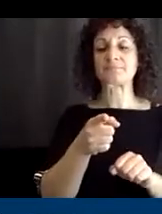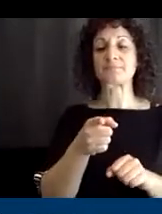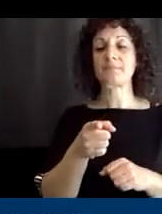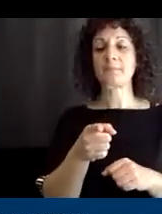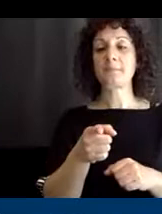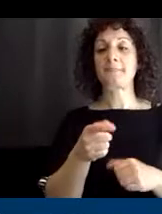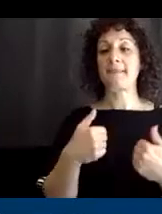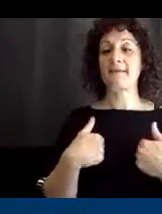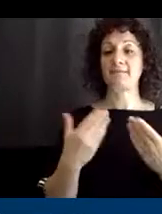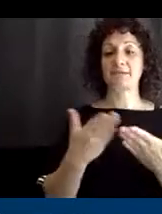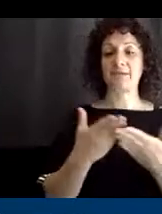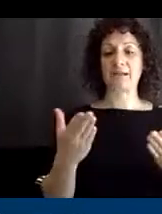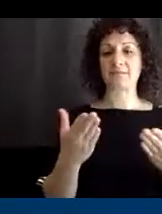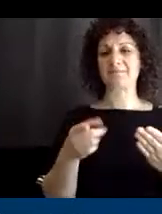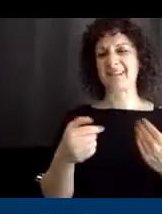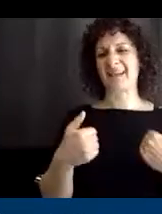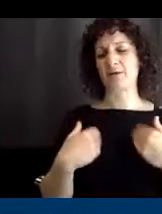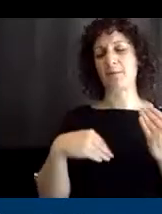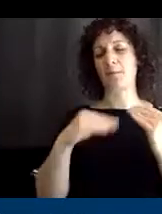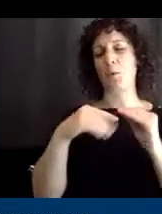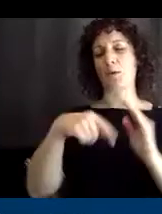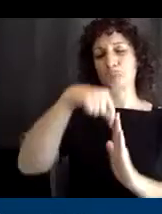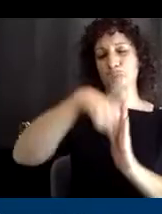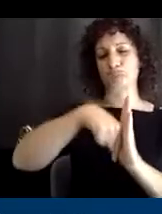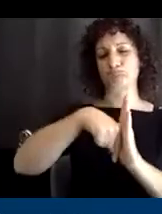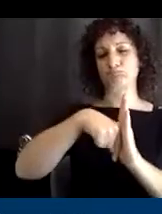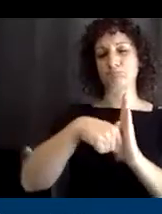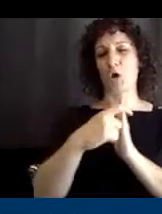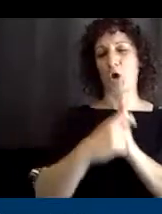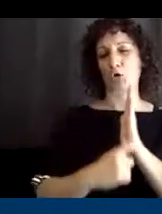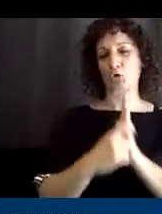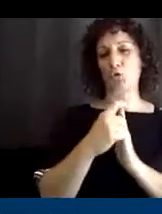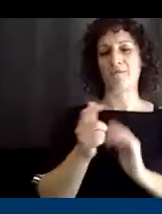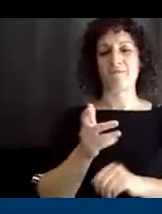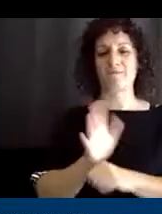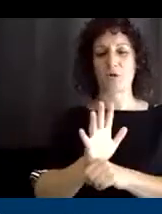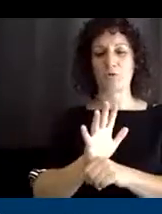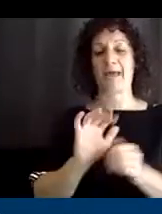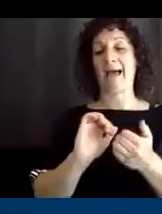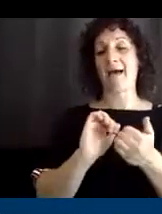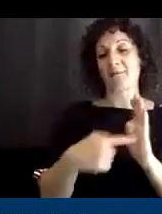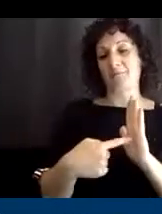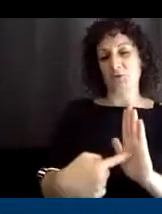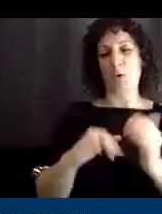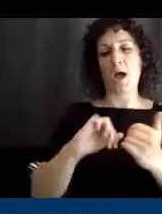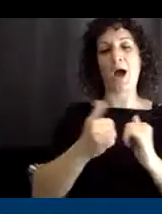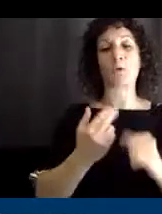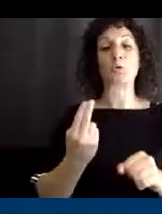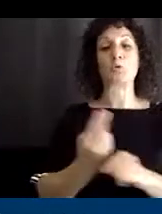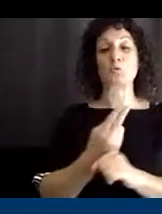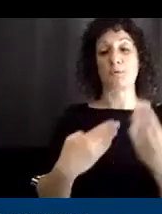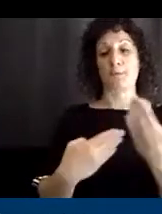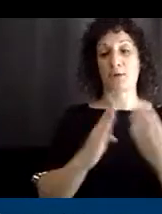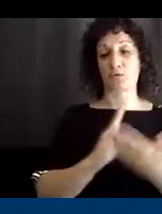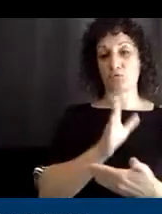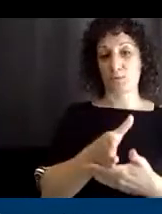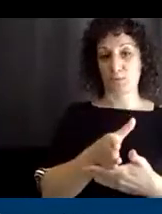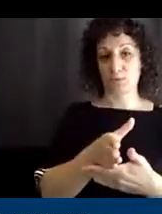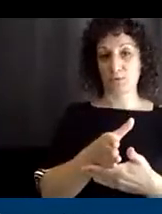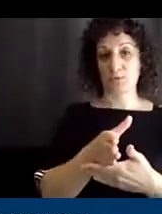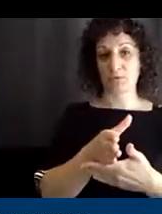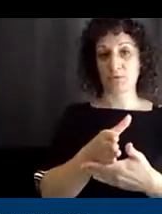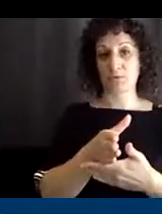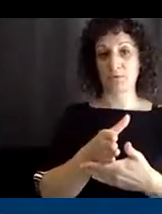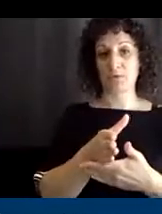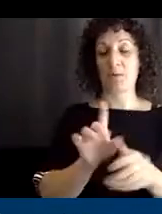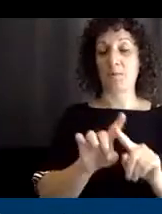a more detailed article and some videos on exactly how to use a battery interrupter. But one thing that you want